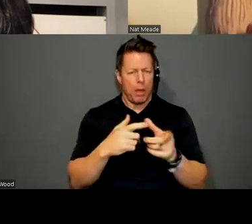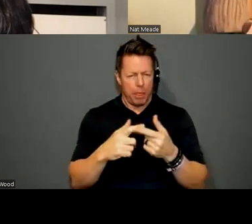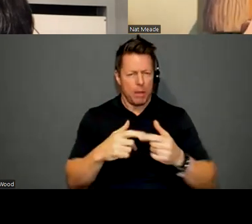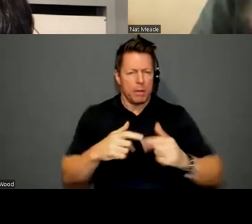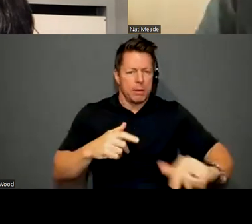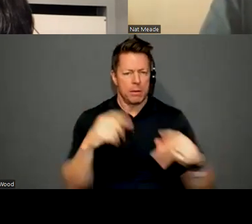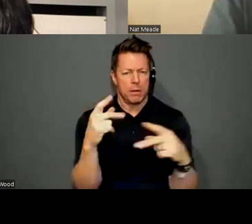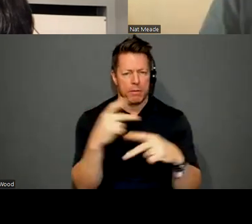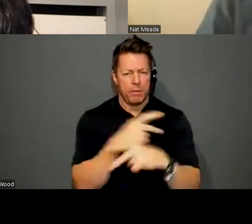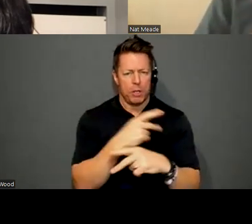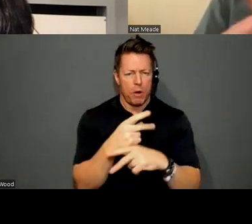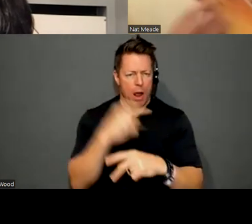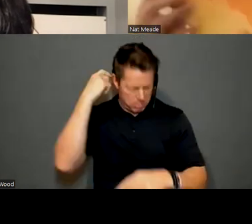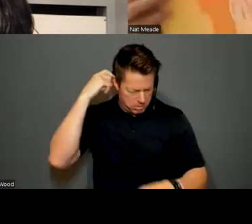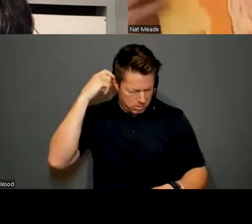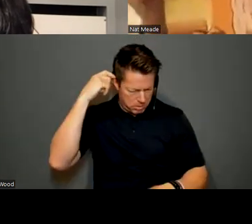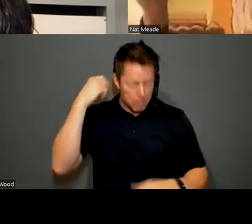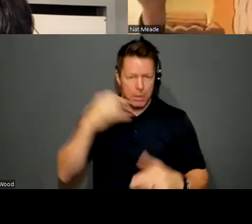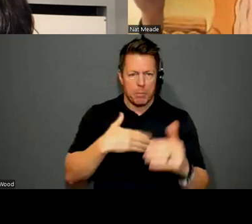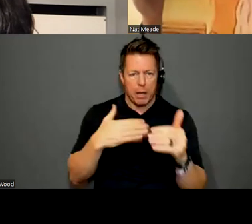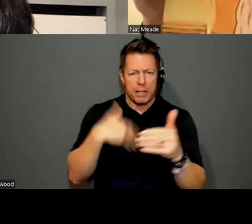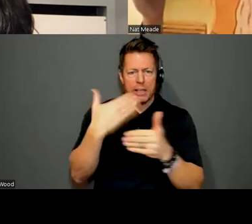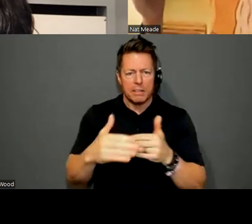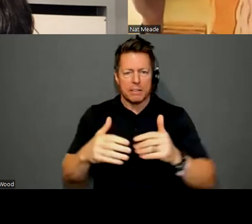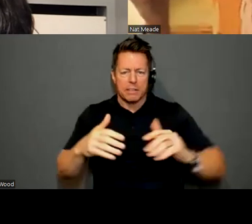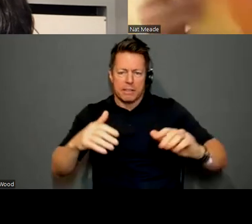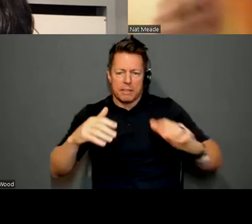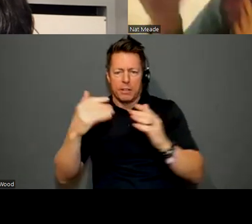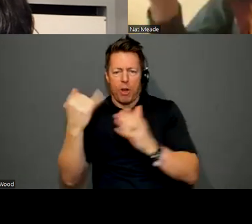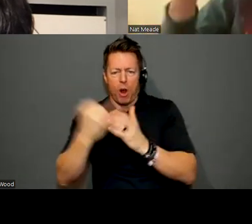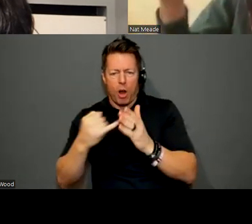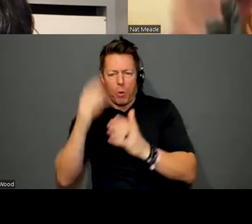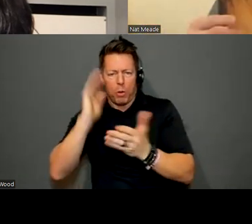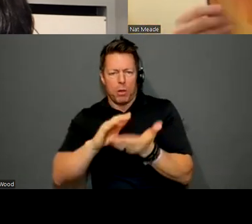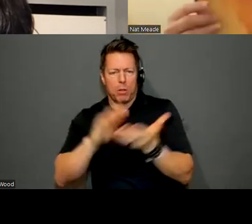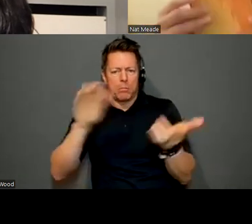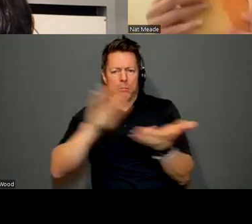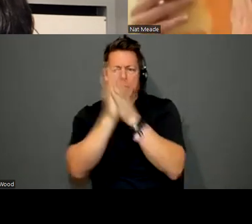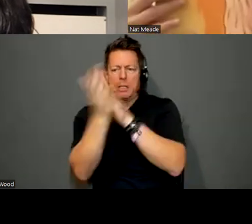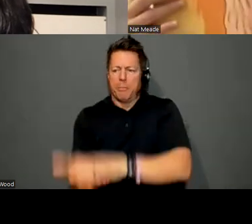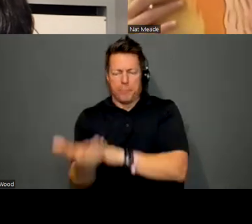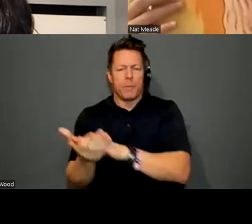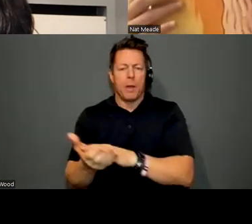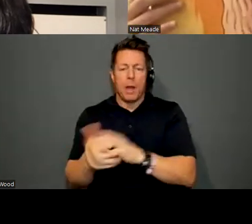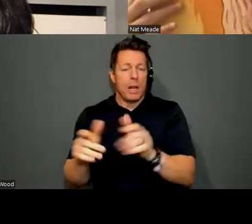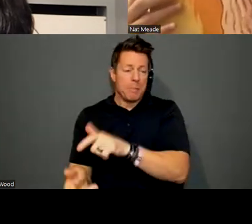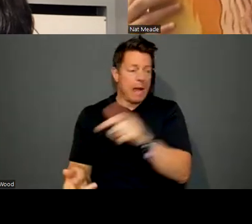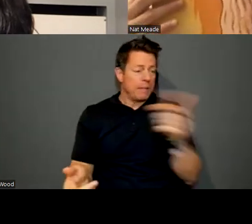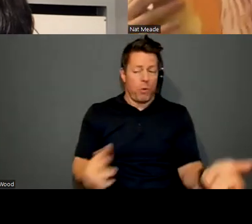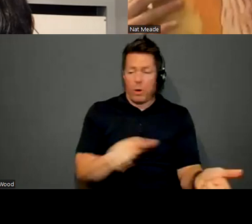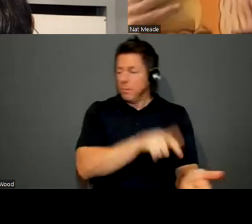what, what my next kind of body of work will be. And it's kind of a back and forth. I have just as much